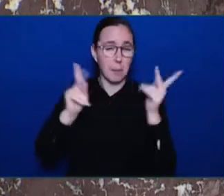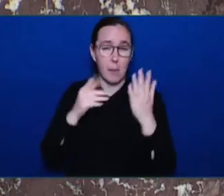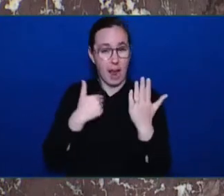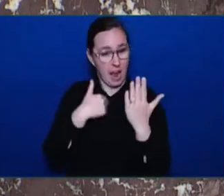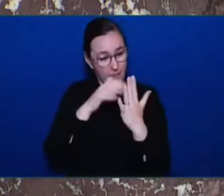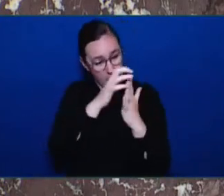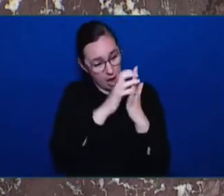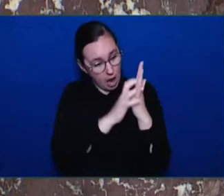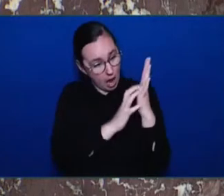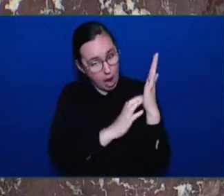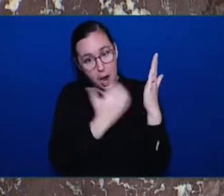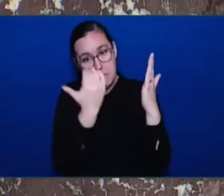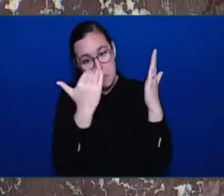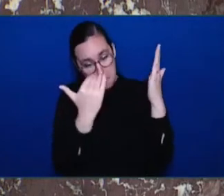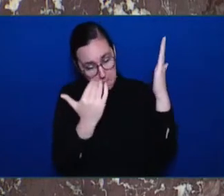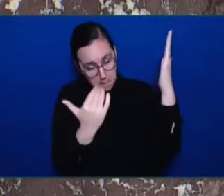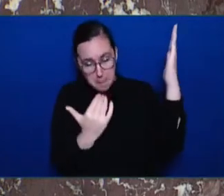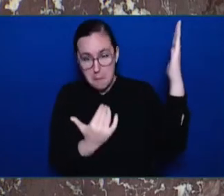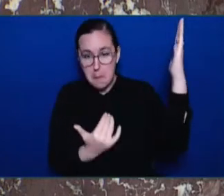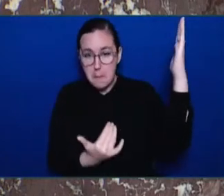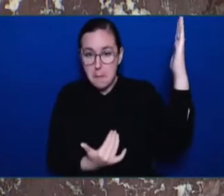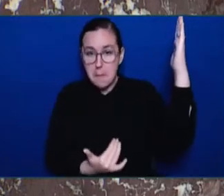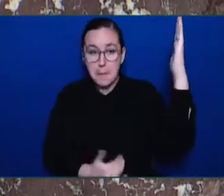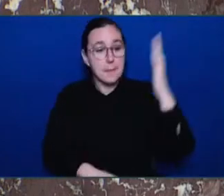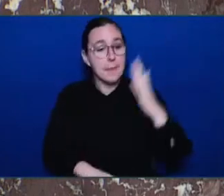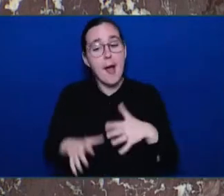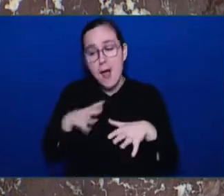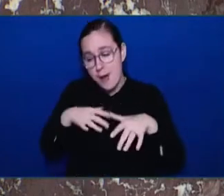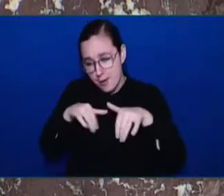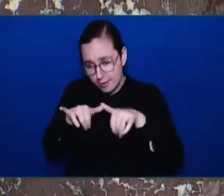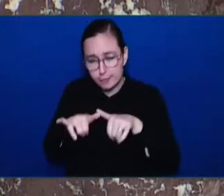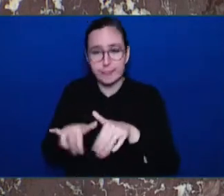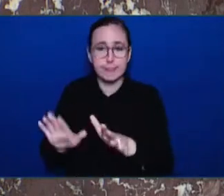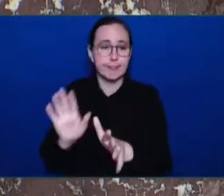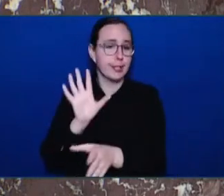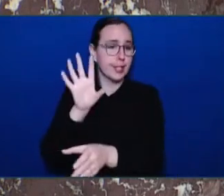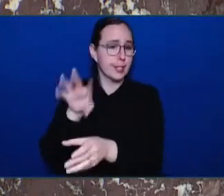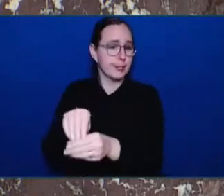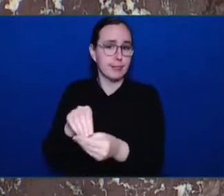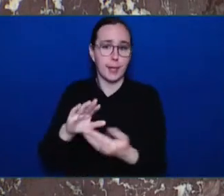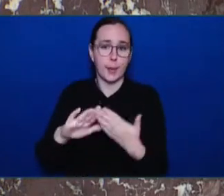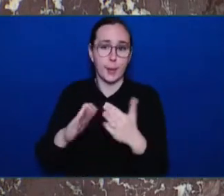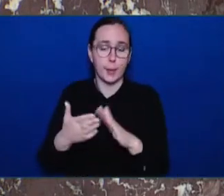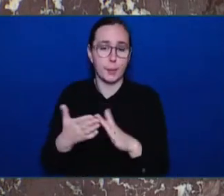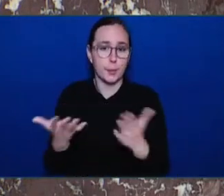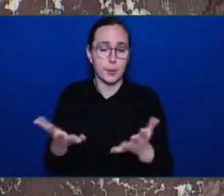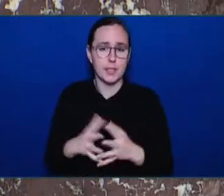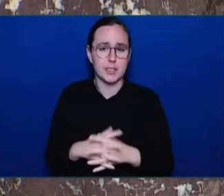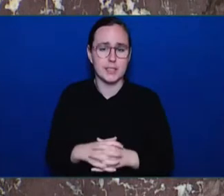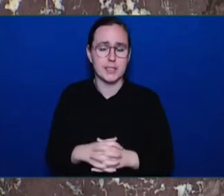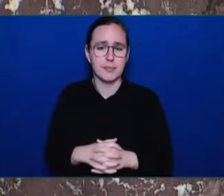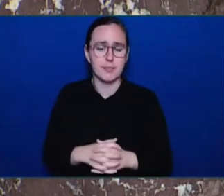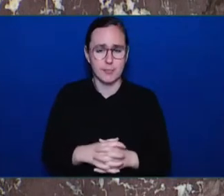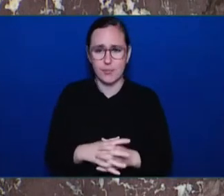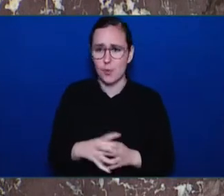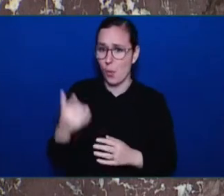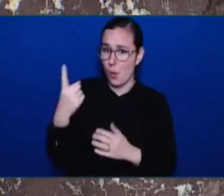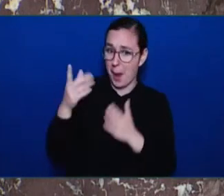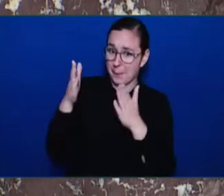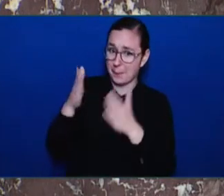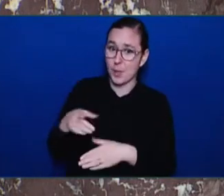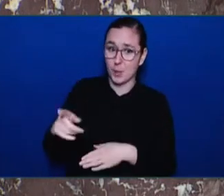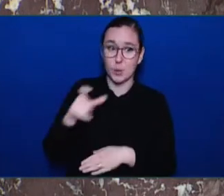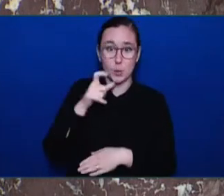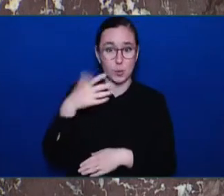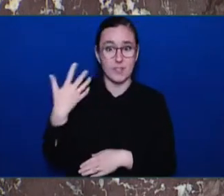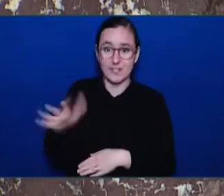prolific offender who had been charged with hitting a 19-year-old student over the head with a pole and shouting racial slurs at